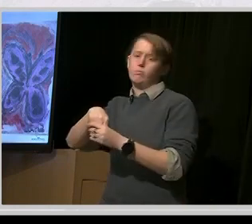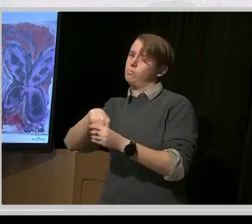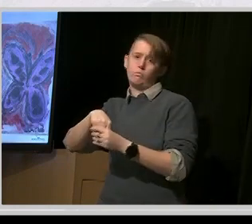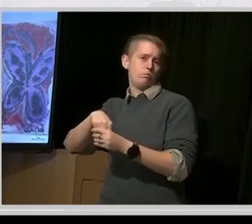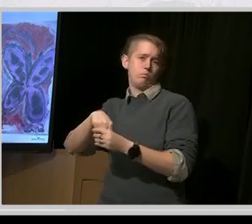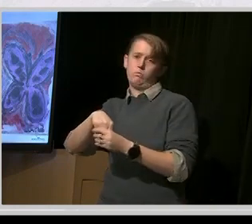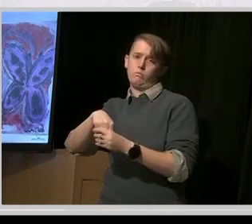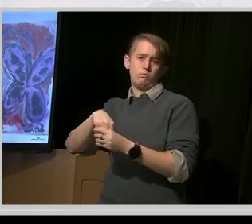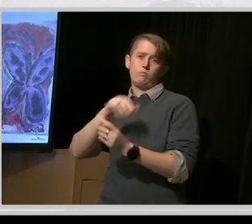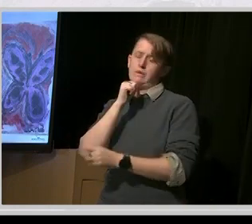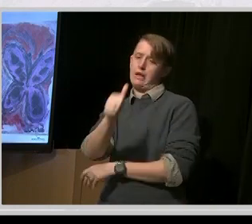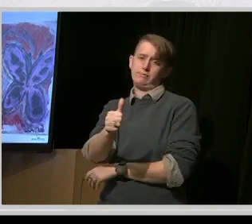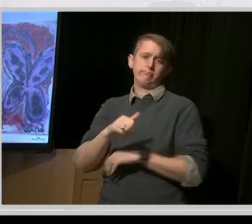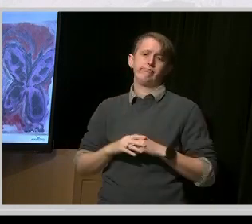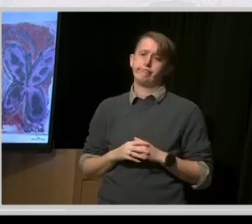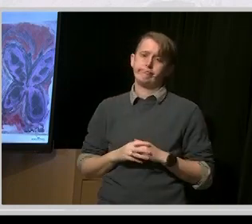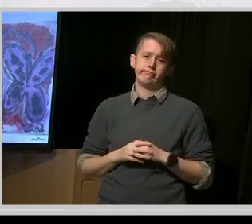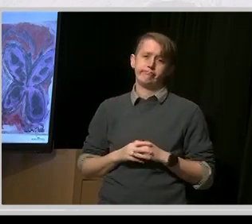Am I done?